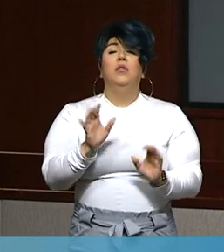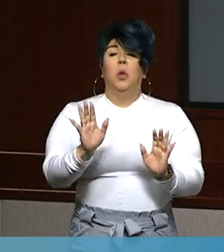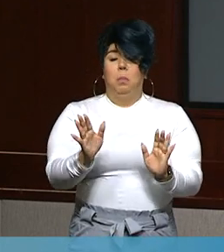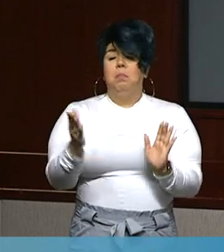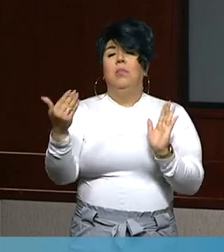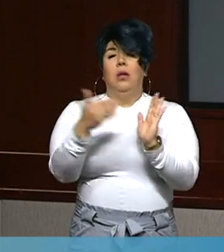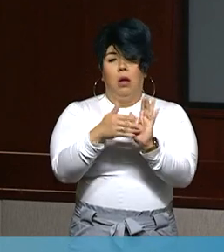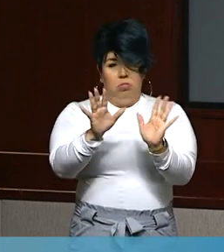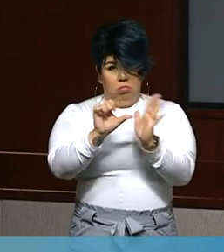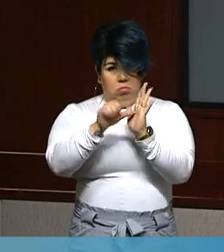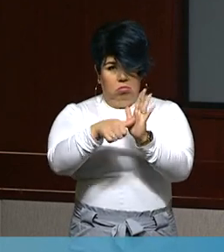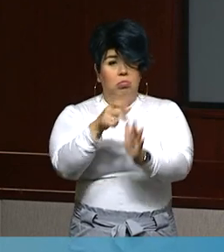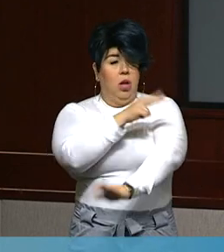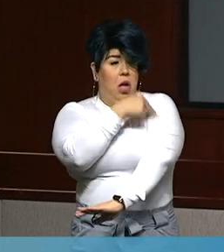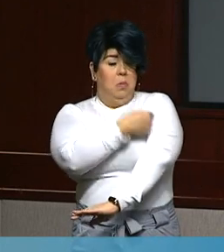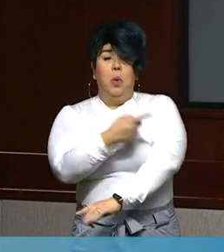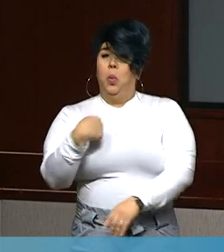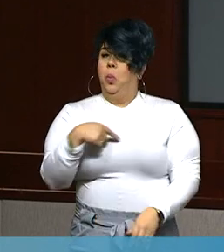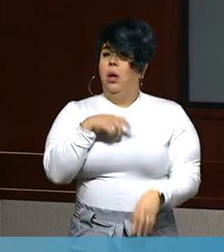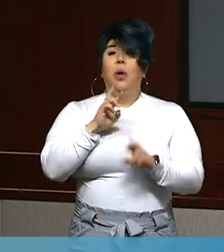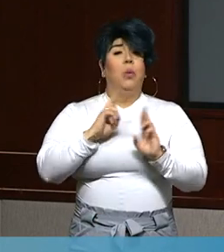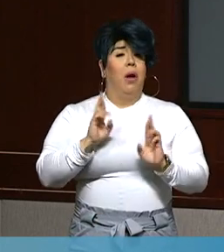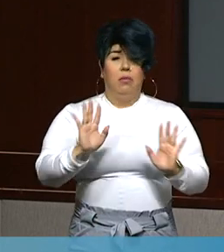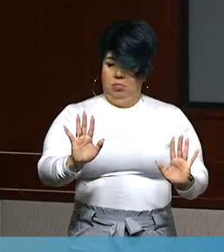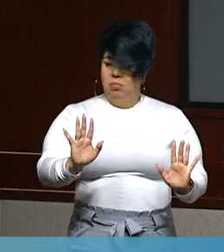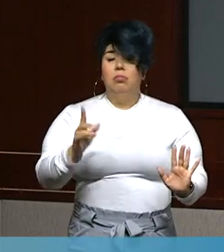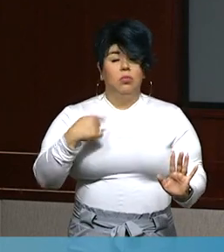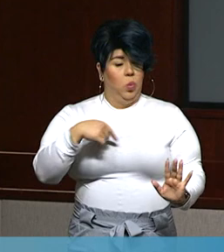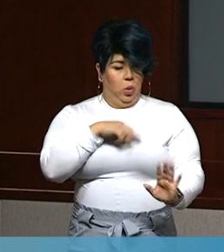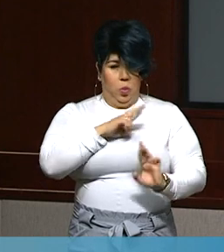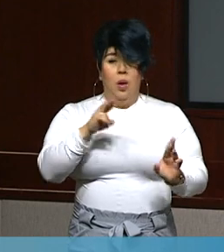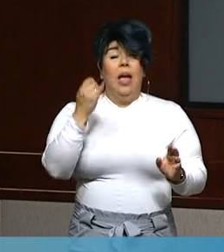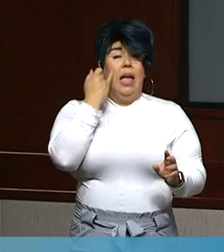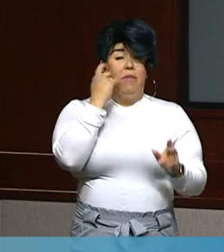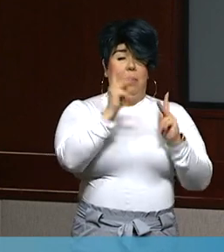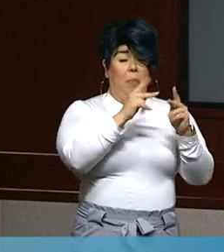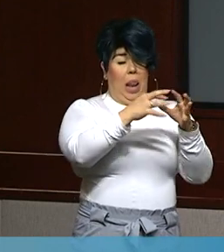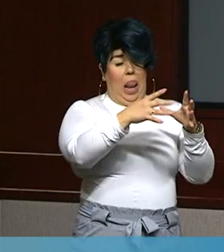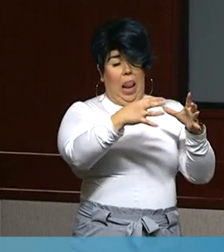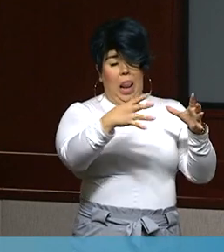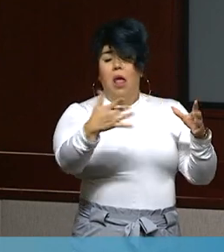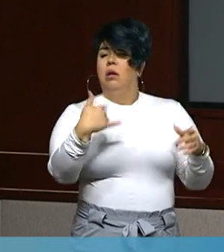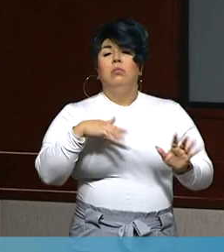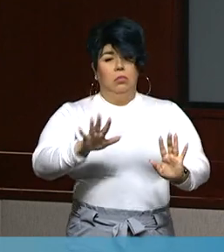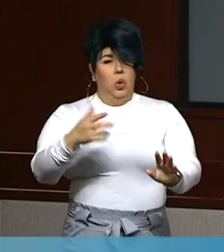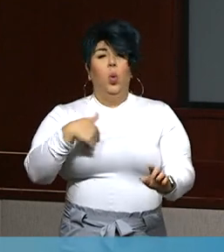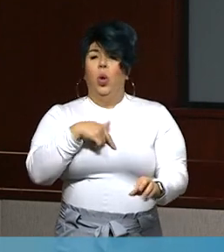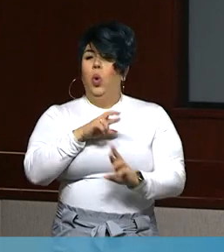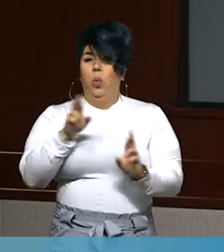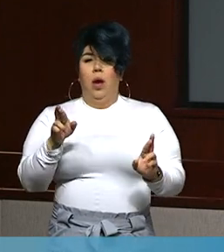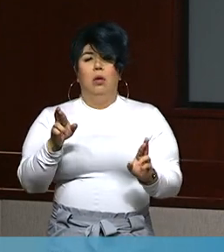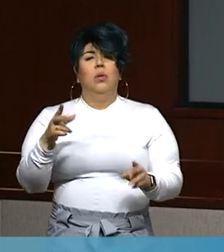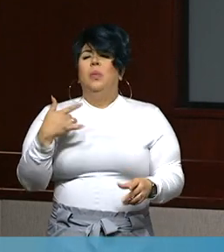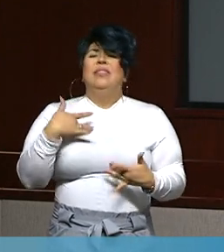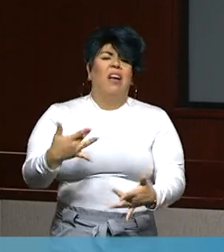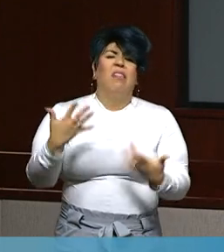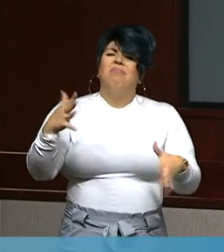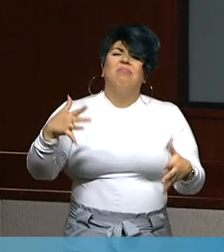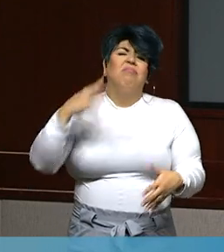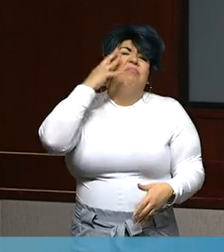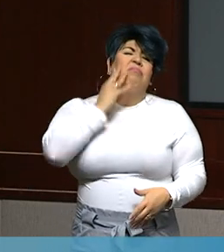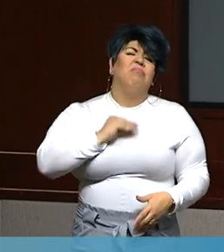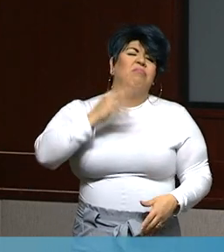prepared. We have very dynamic surge plans. We handle a fluctuation of patients on a daily basis.